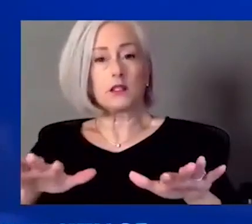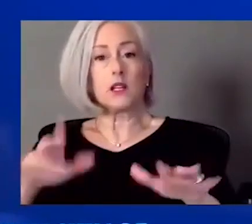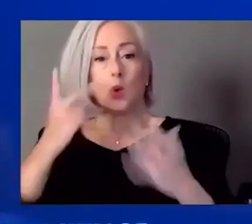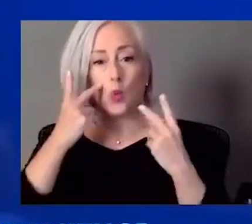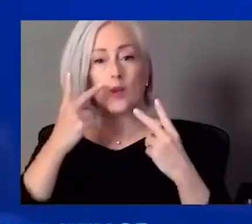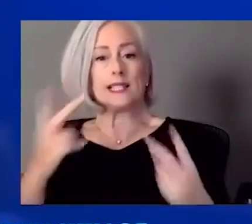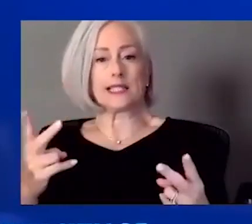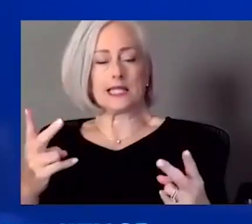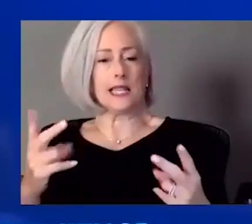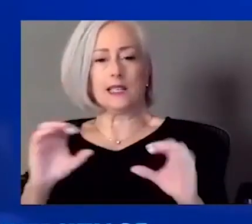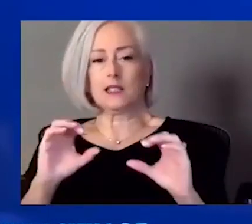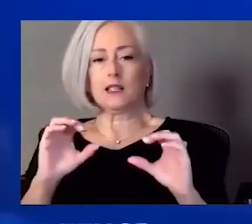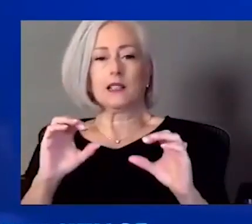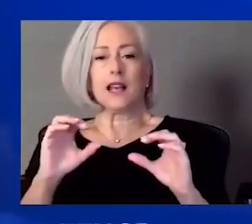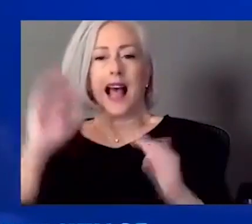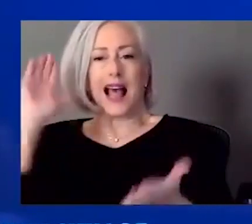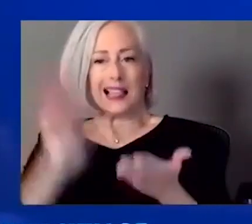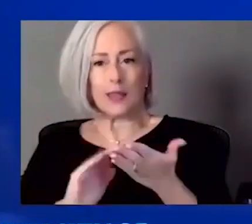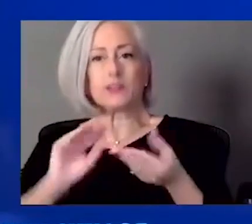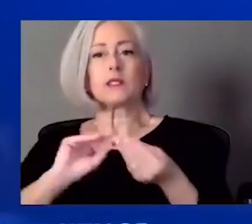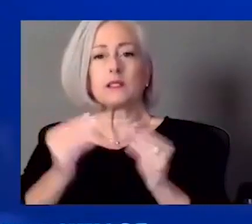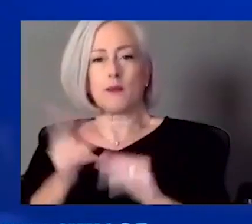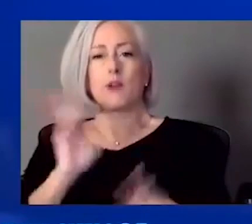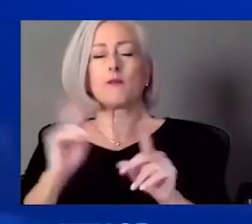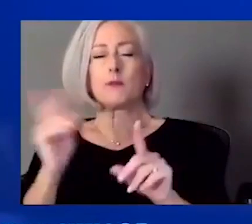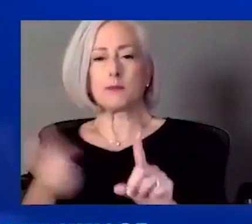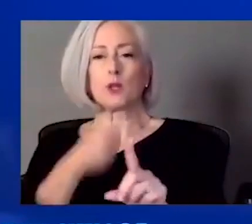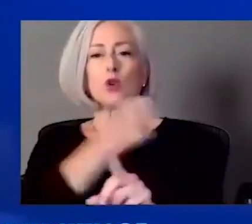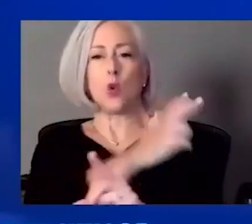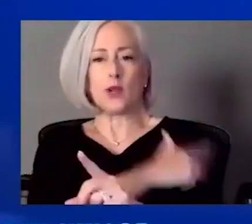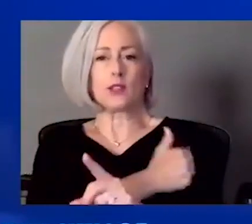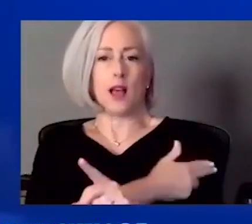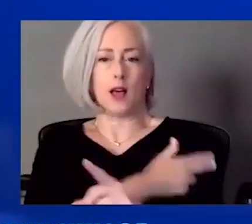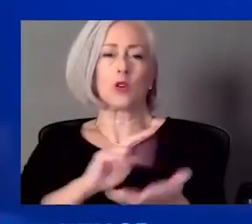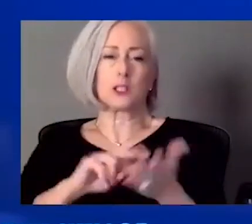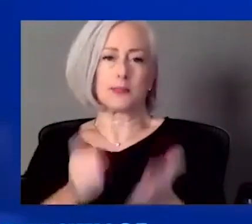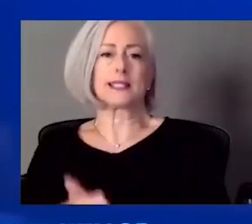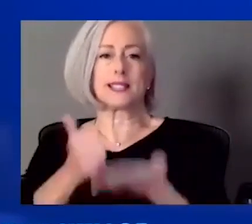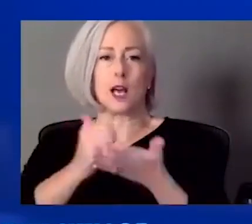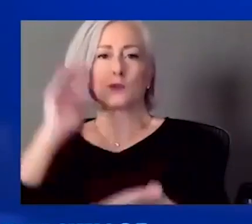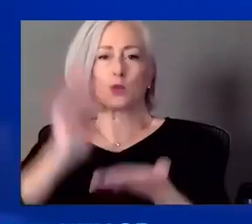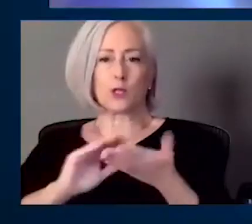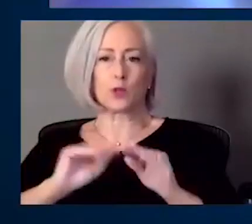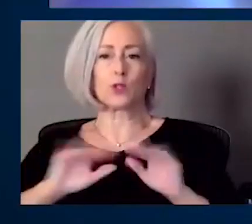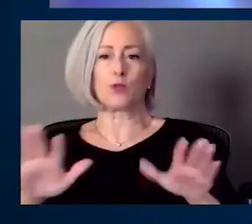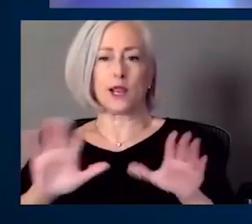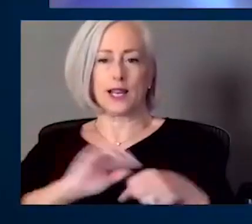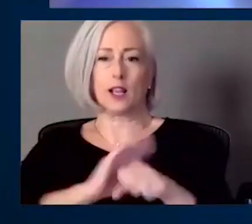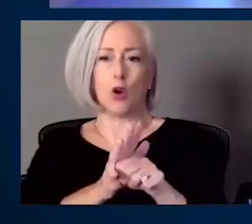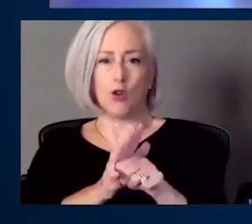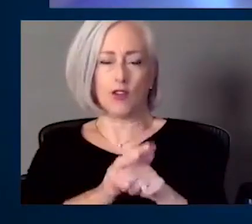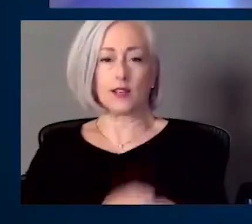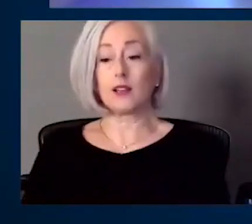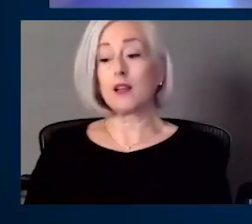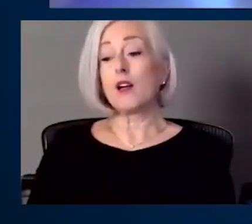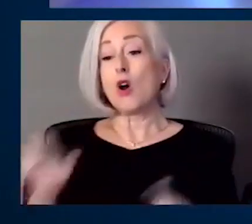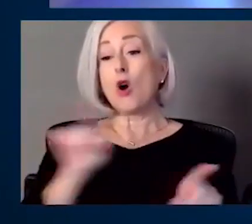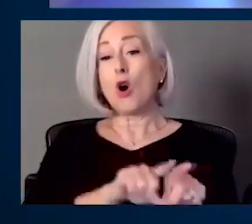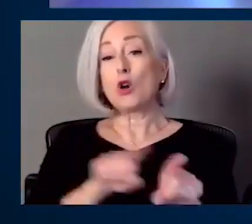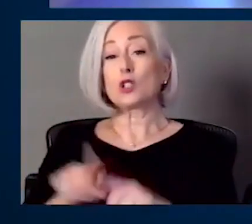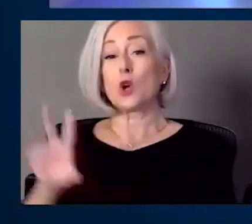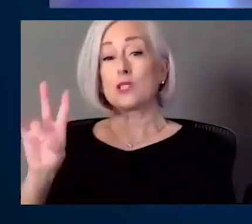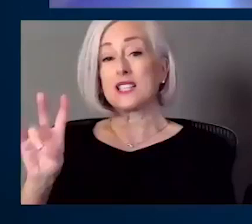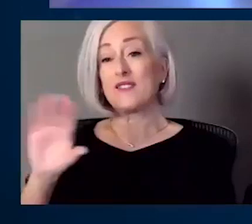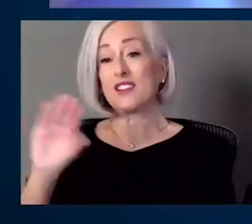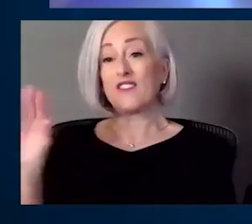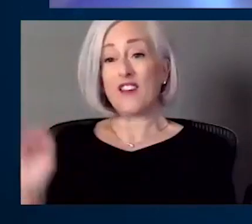work and helps decrease the overall spectrum of disease. And if you look at the numbers the other way, 75% are not vaccinated.